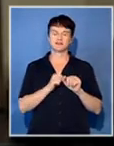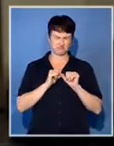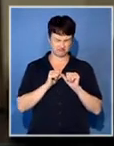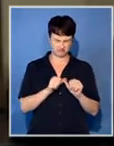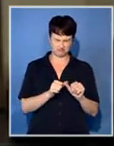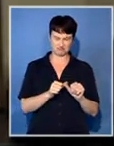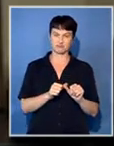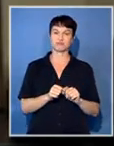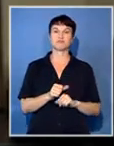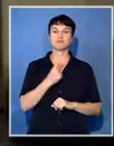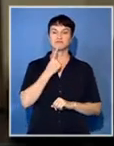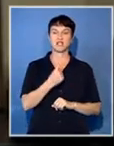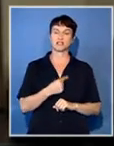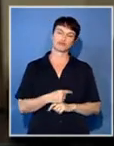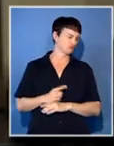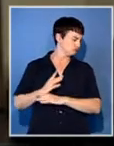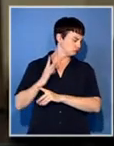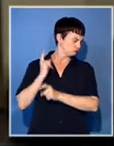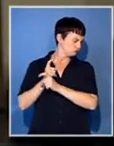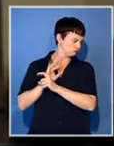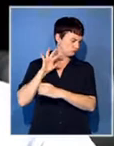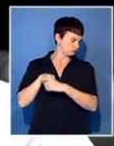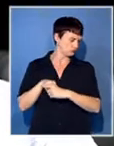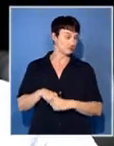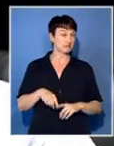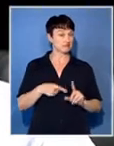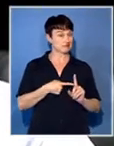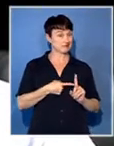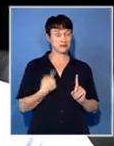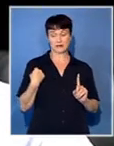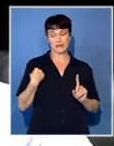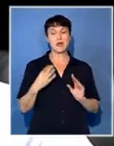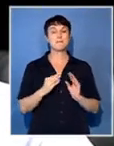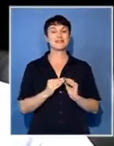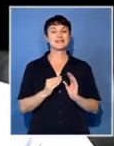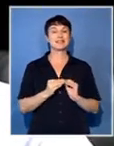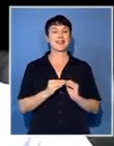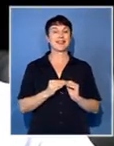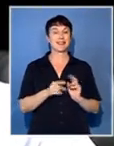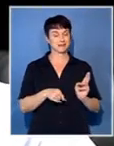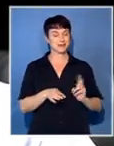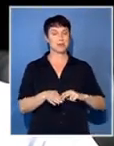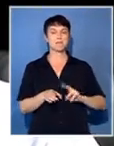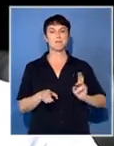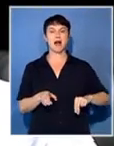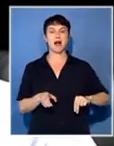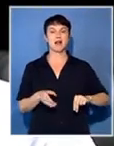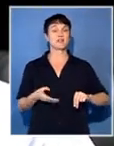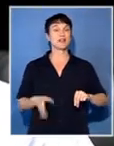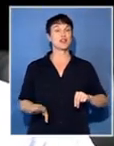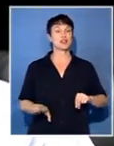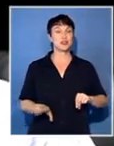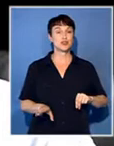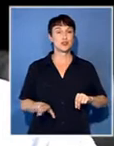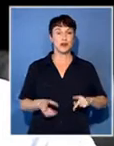we are not going to participate but even that union in the last meeting it partook in the in the processes that have been